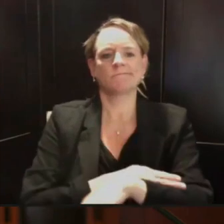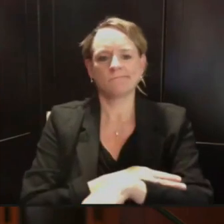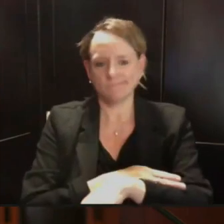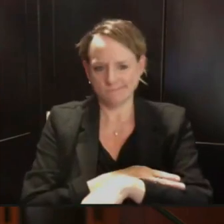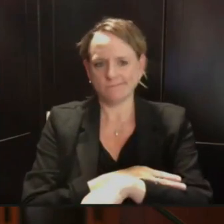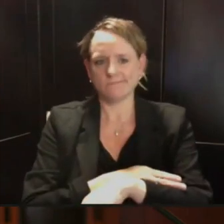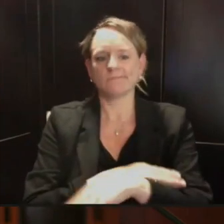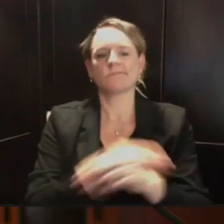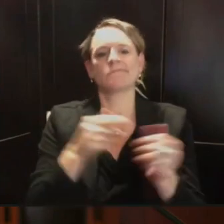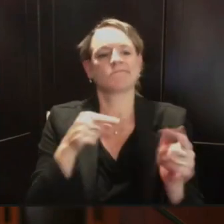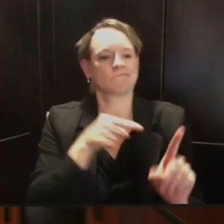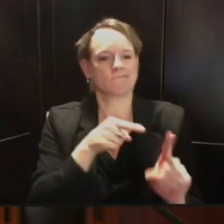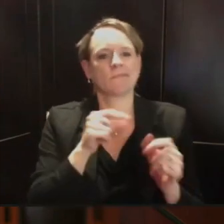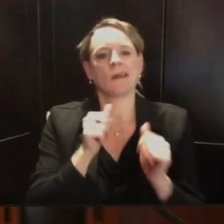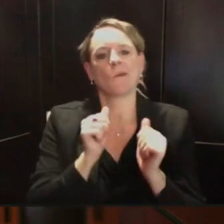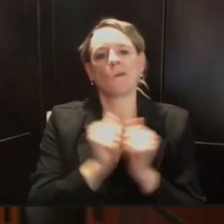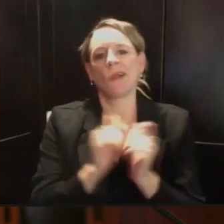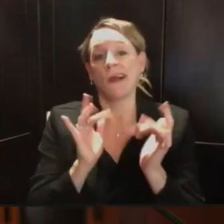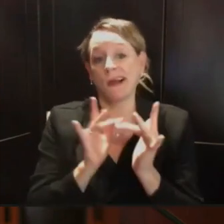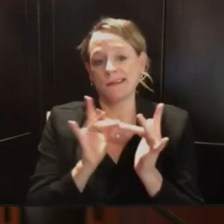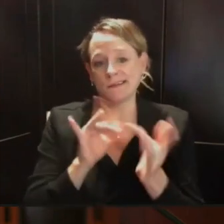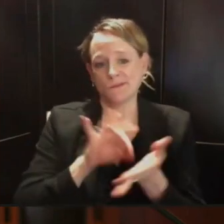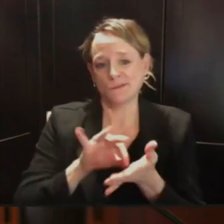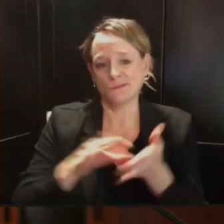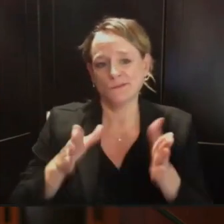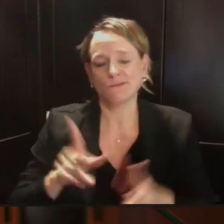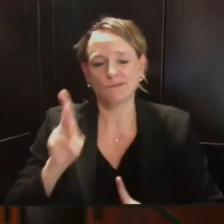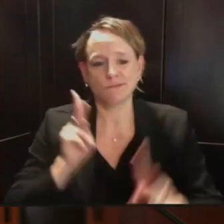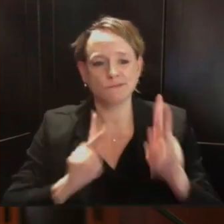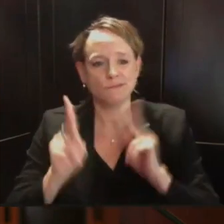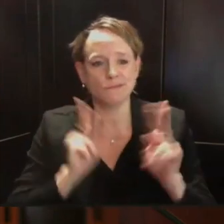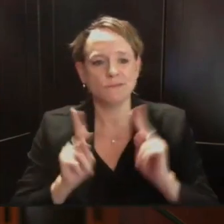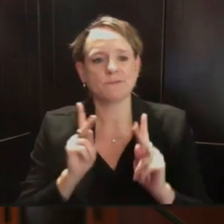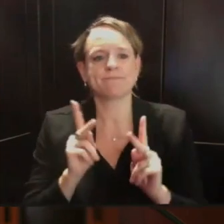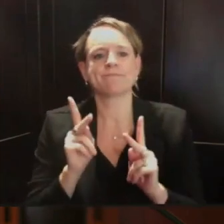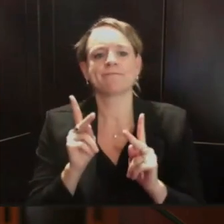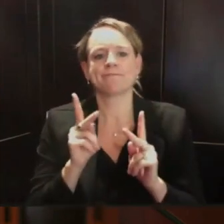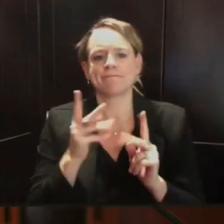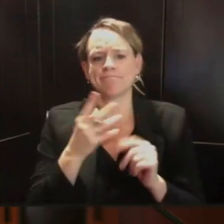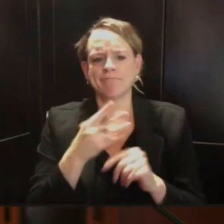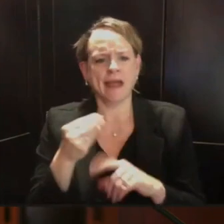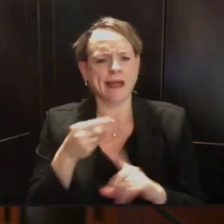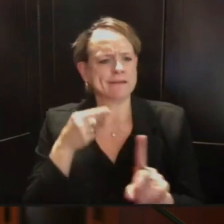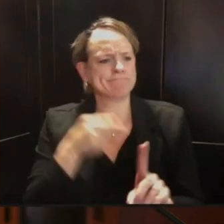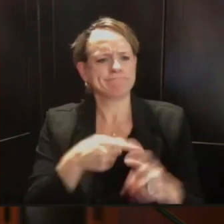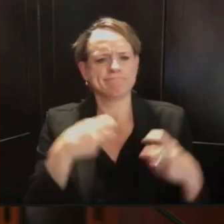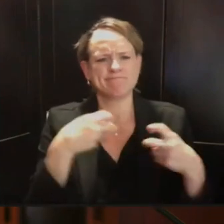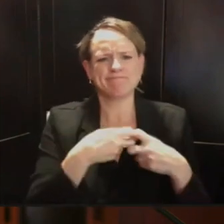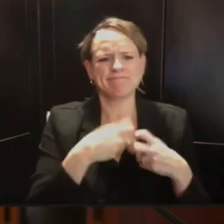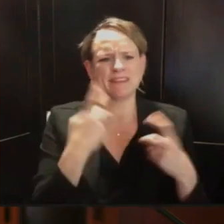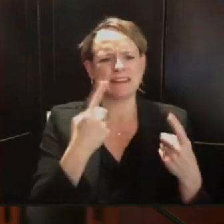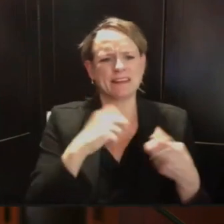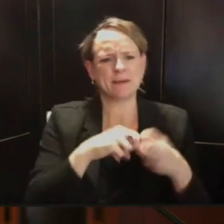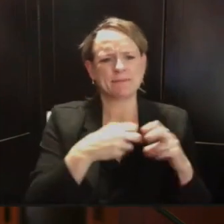the issues around importing test results that would further,